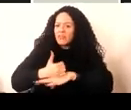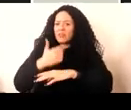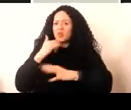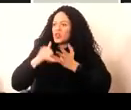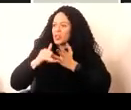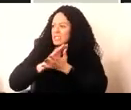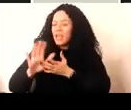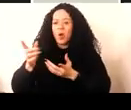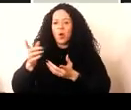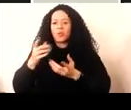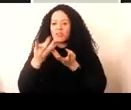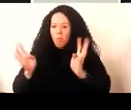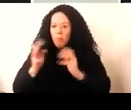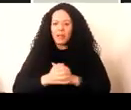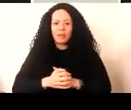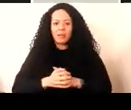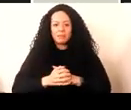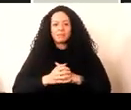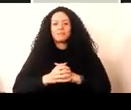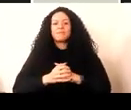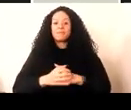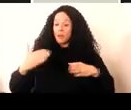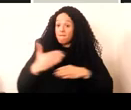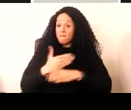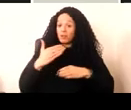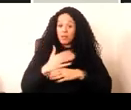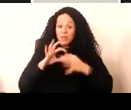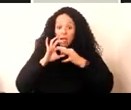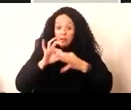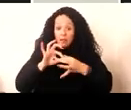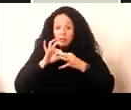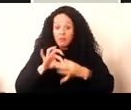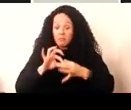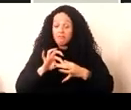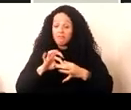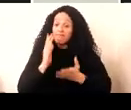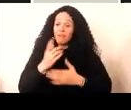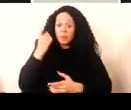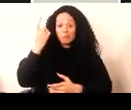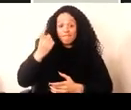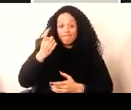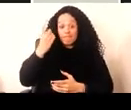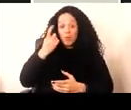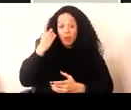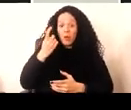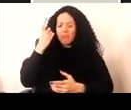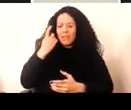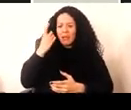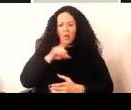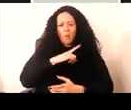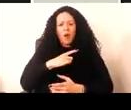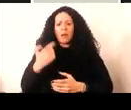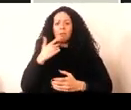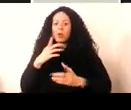Functionality and interactivity are rightly considered fundamental to rich long term understanding of all digital and hybrid objects.